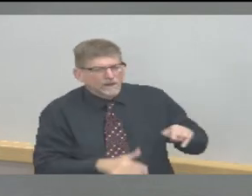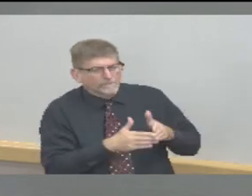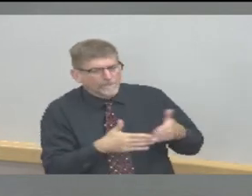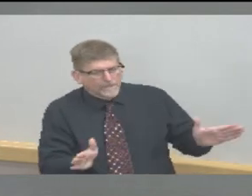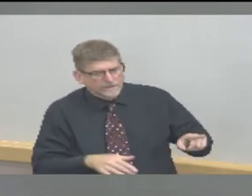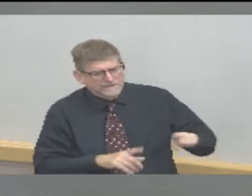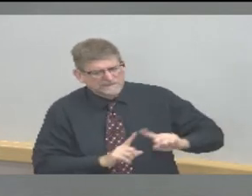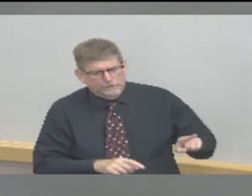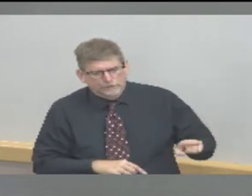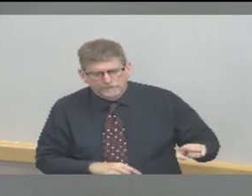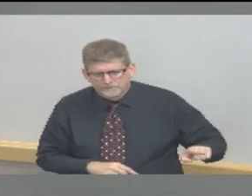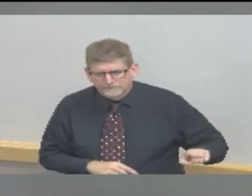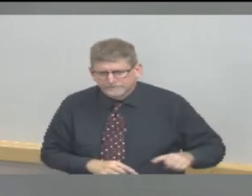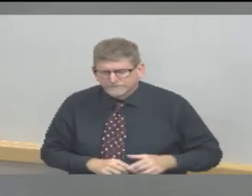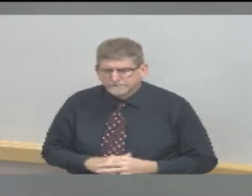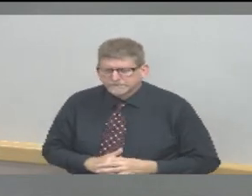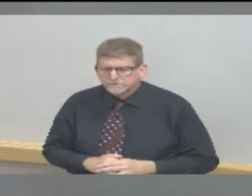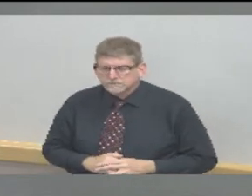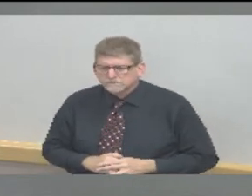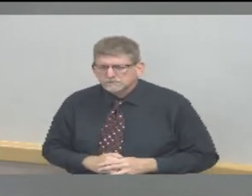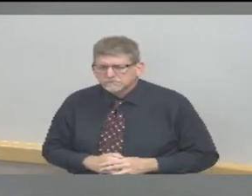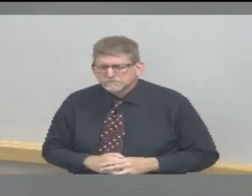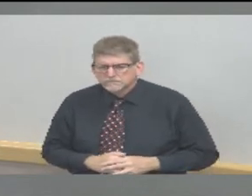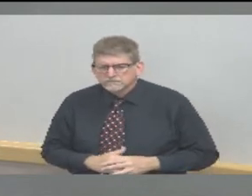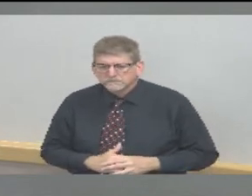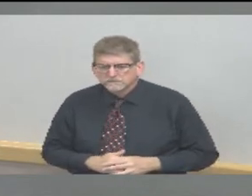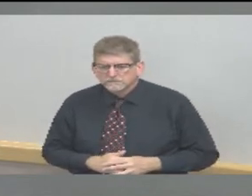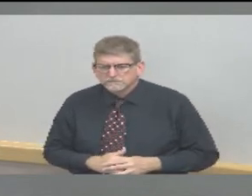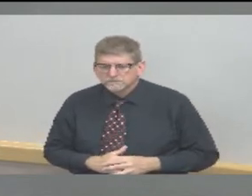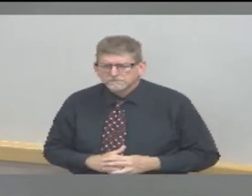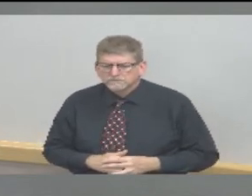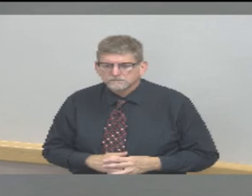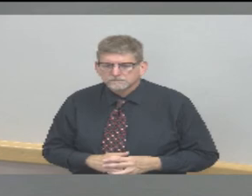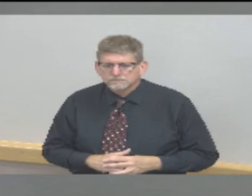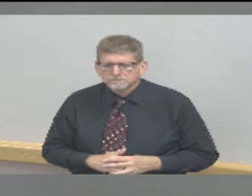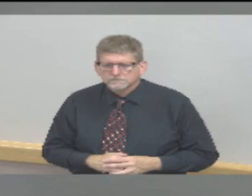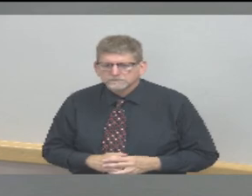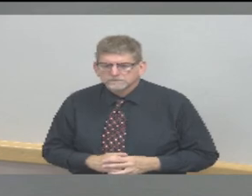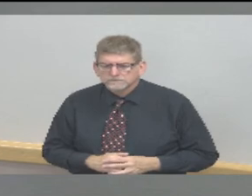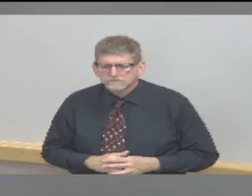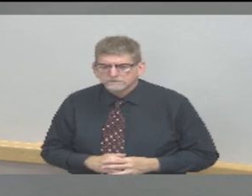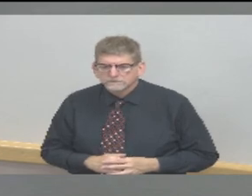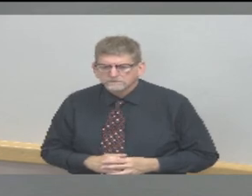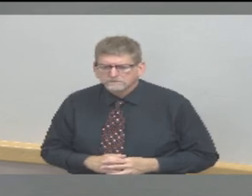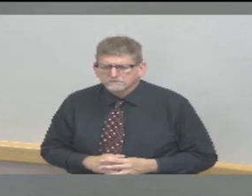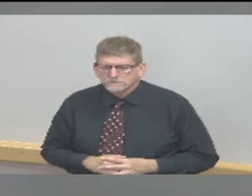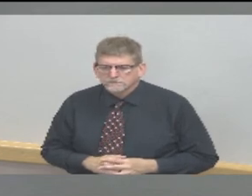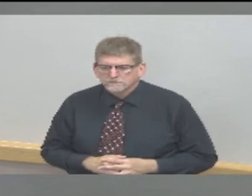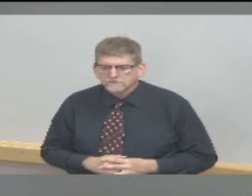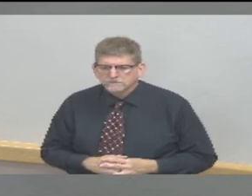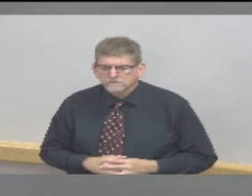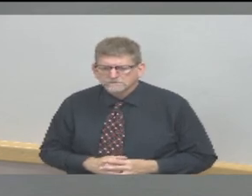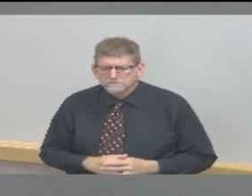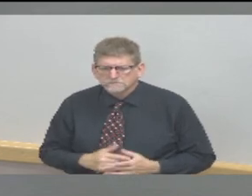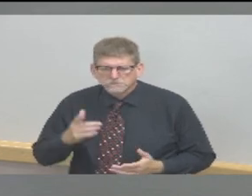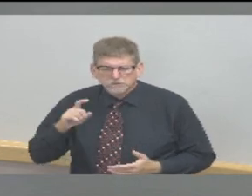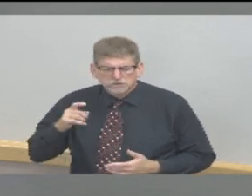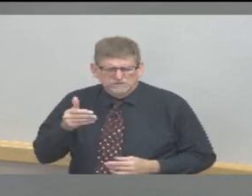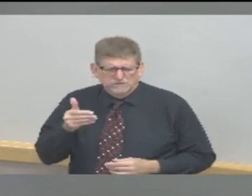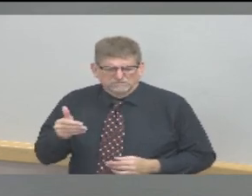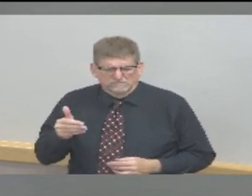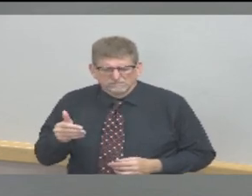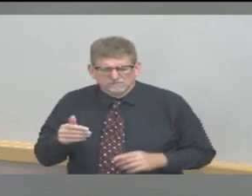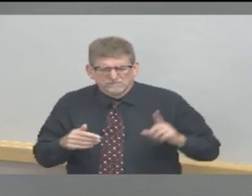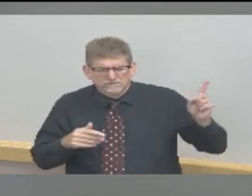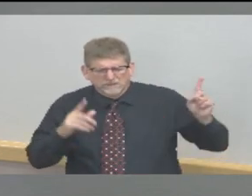The Governor is expected to make some sort of an update on recreational sports leagues and